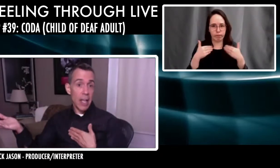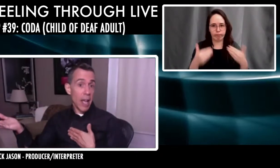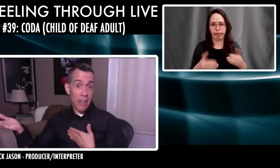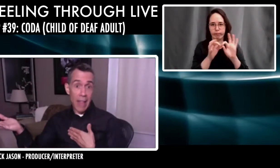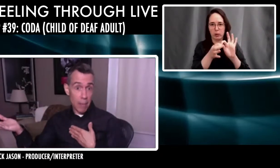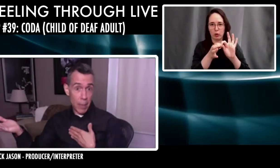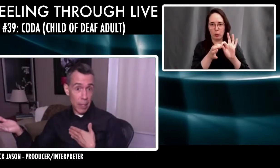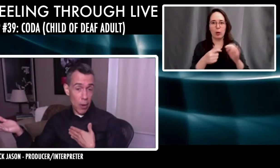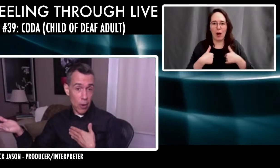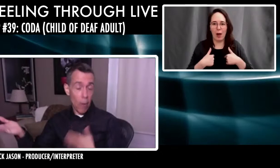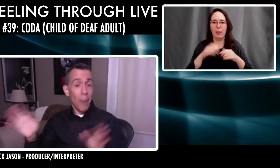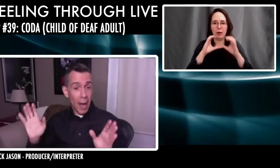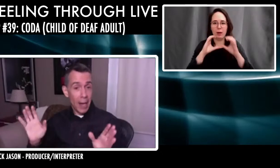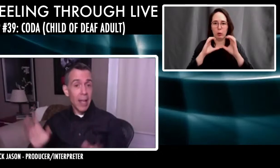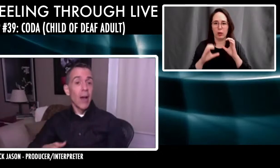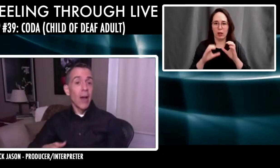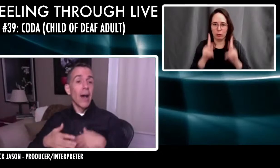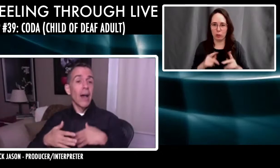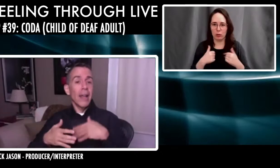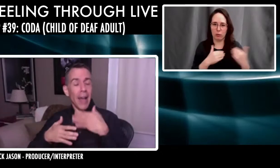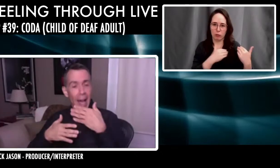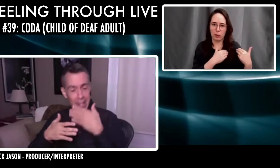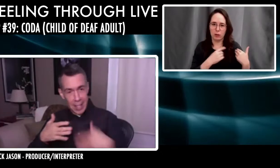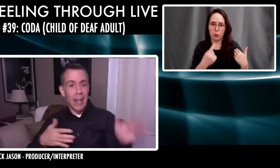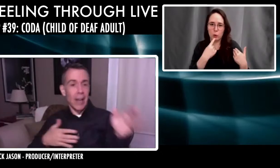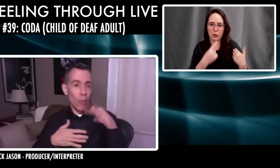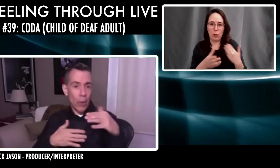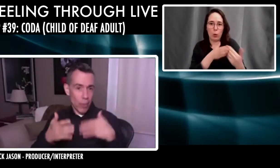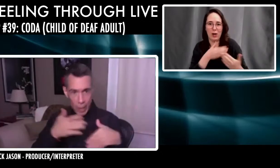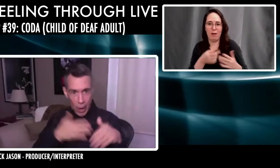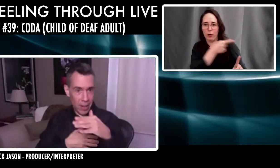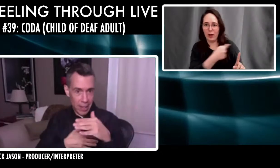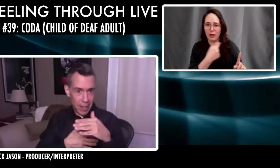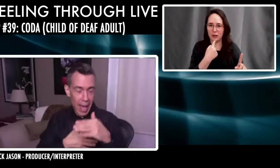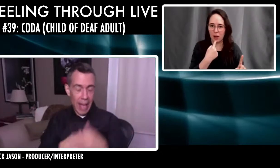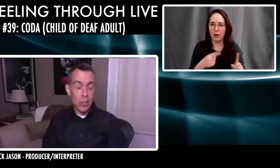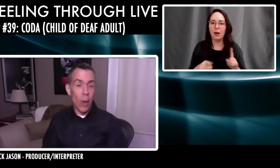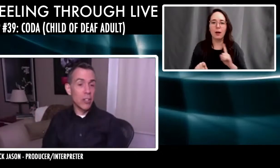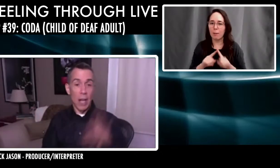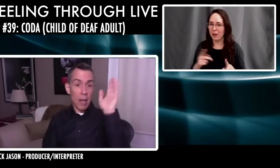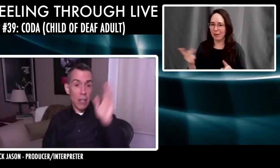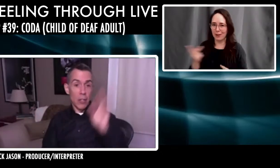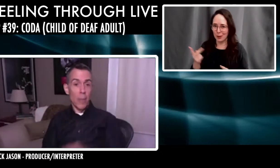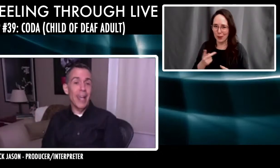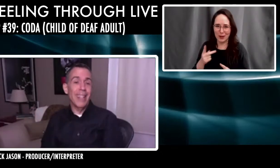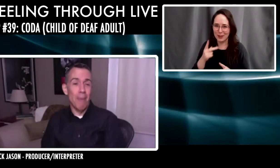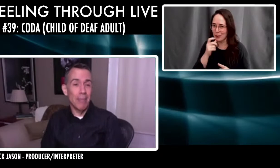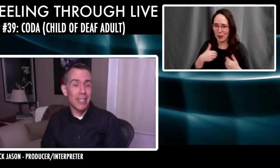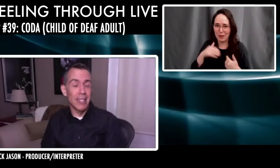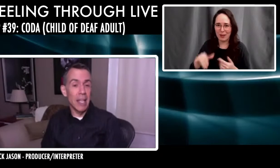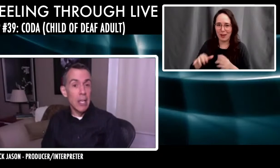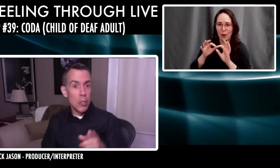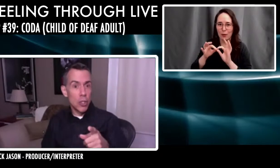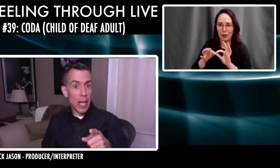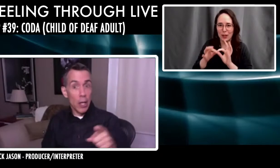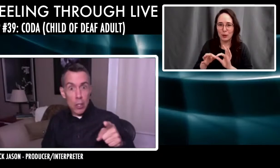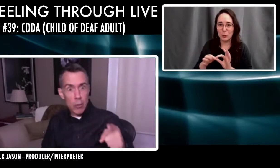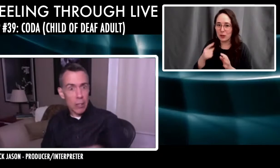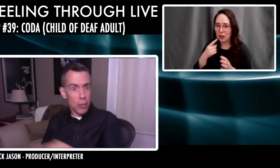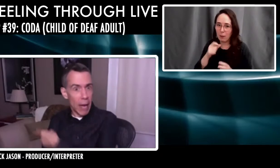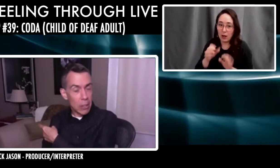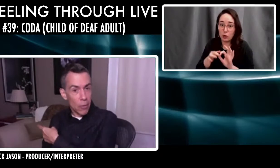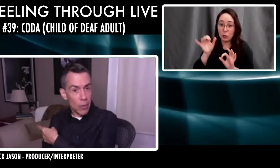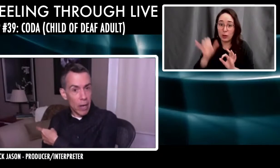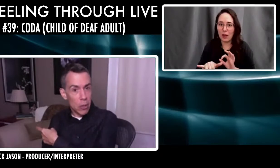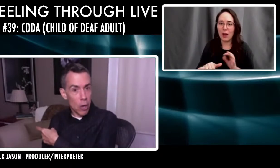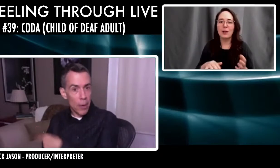person. That's a big no, no. But as I said, we're beyond that. So I just said, I'm not interpreting. And the publicist said, Jack, you